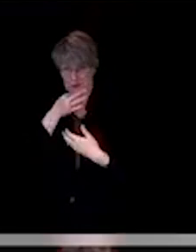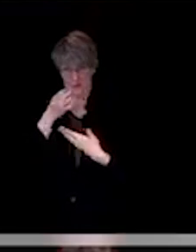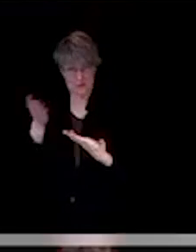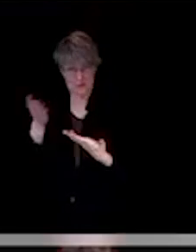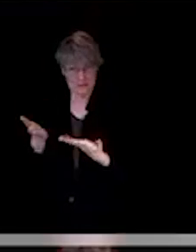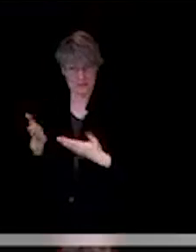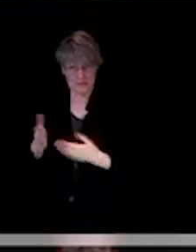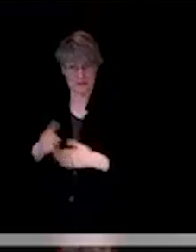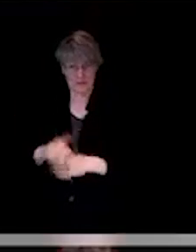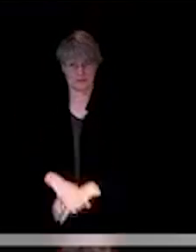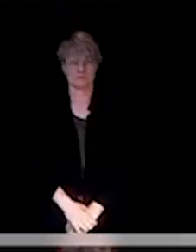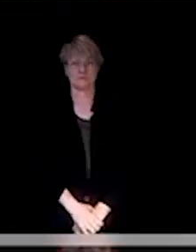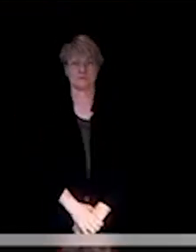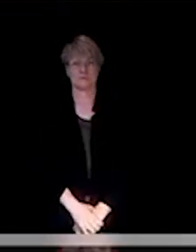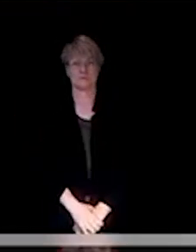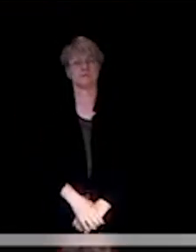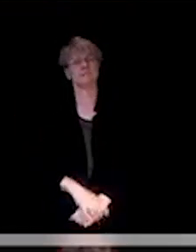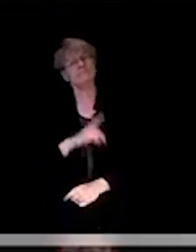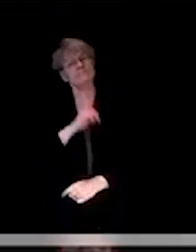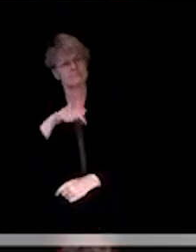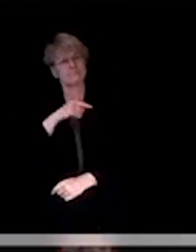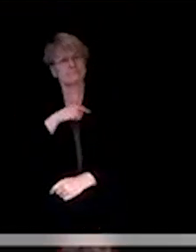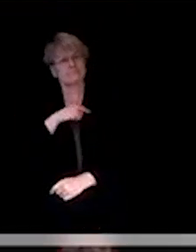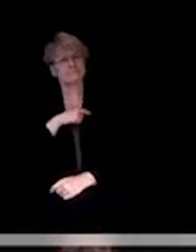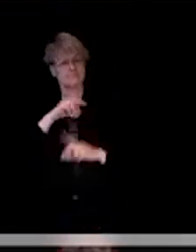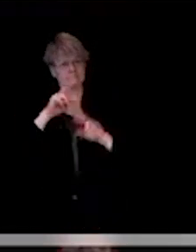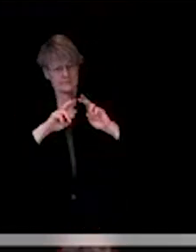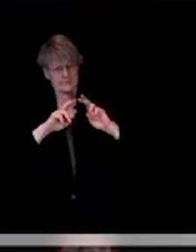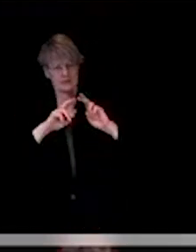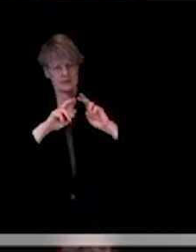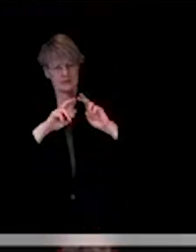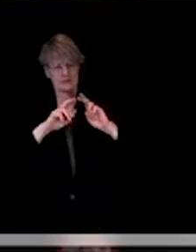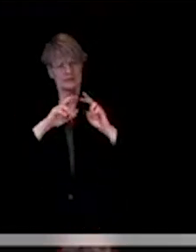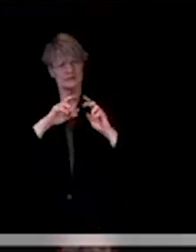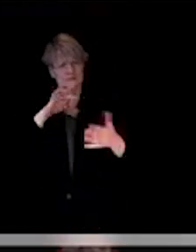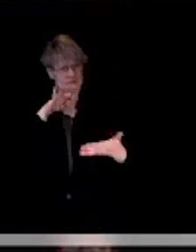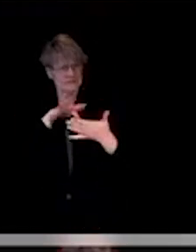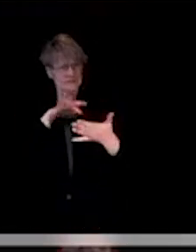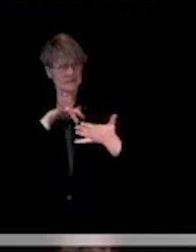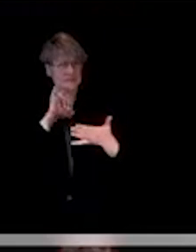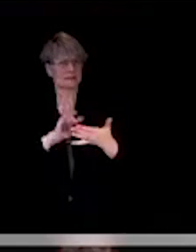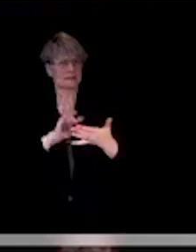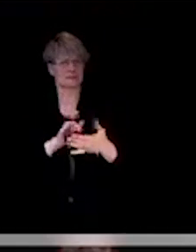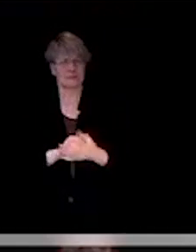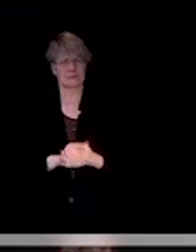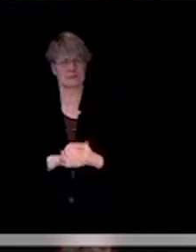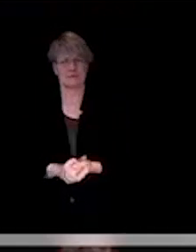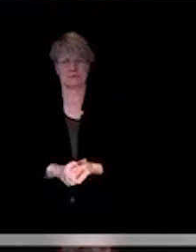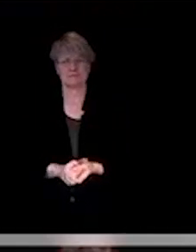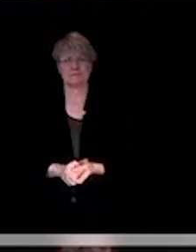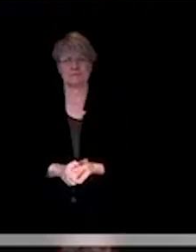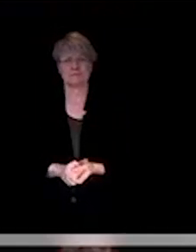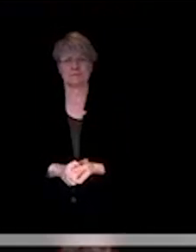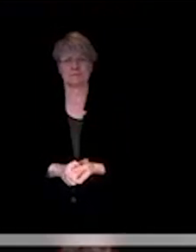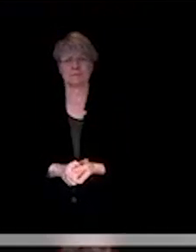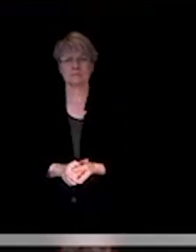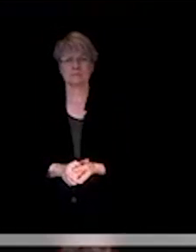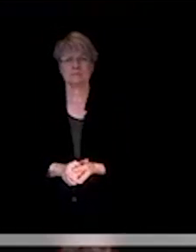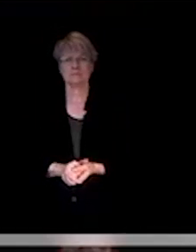Yeah, we've been actually looking into that for a while now. When that initially started, there was a company